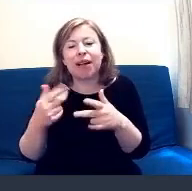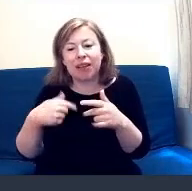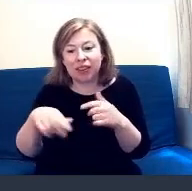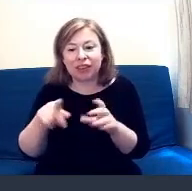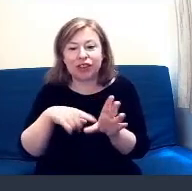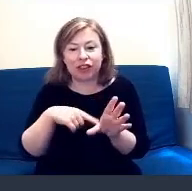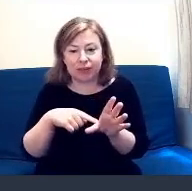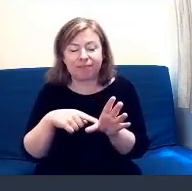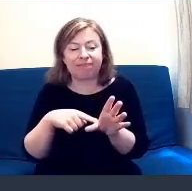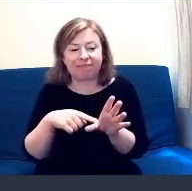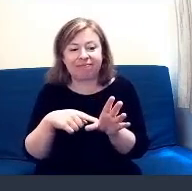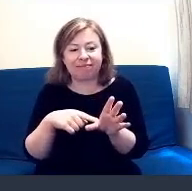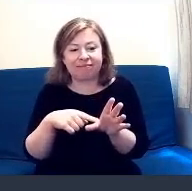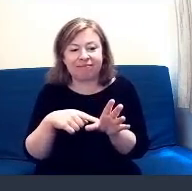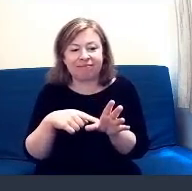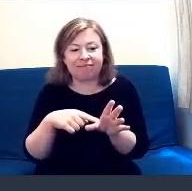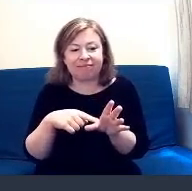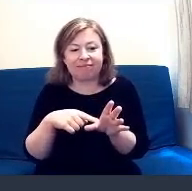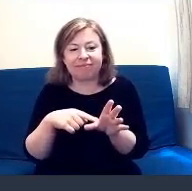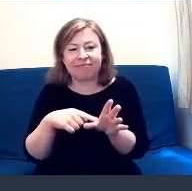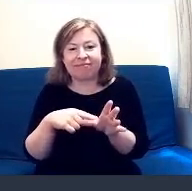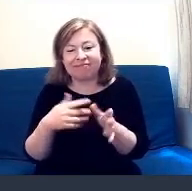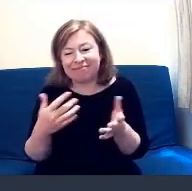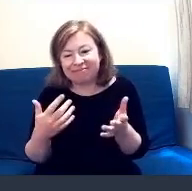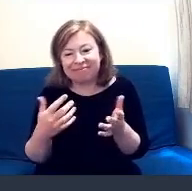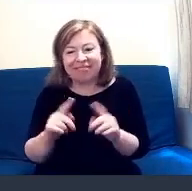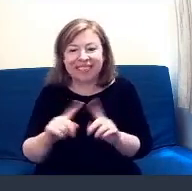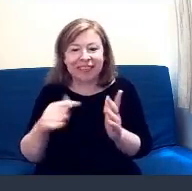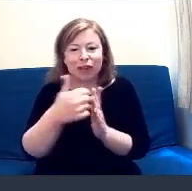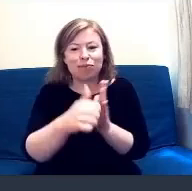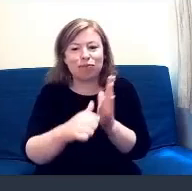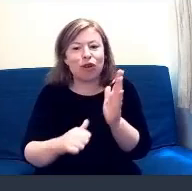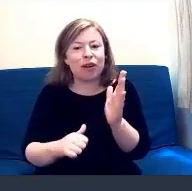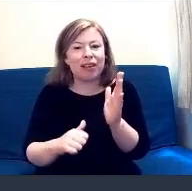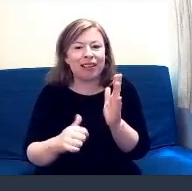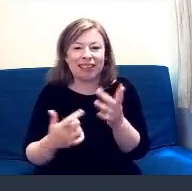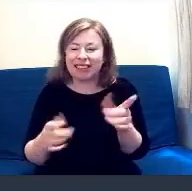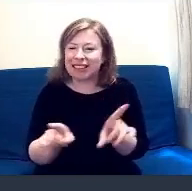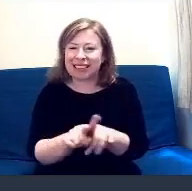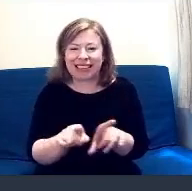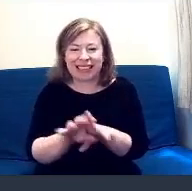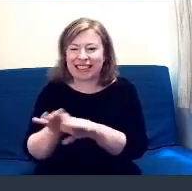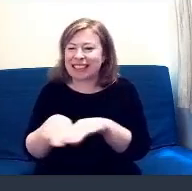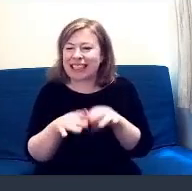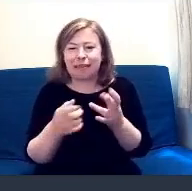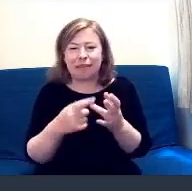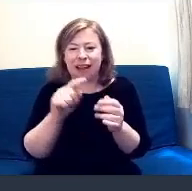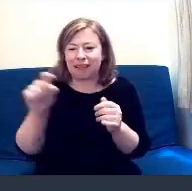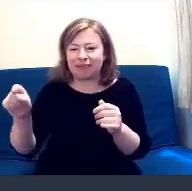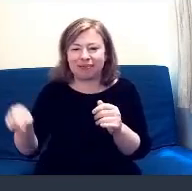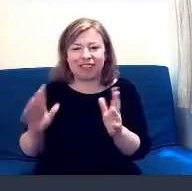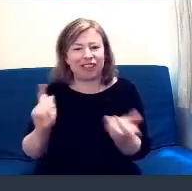we have a different kind of program. Like everybody else, we have to go virtual.